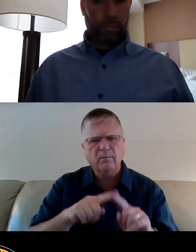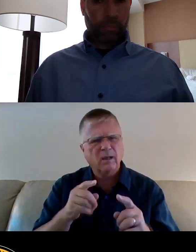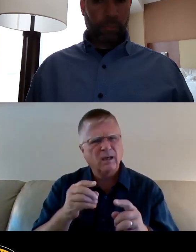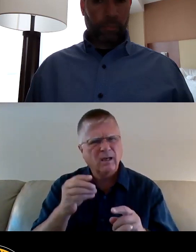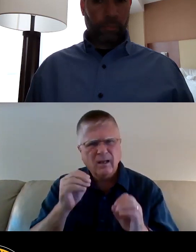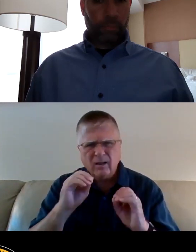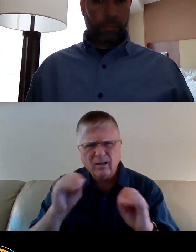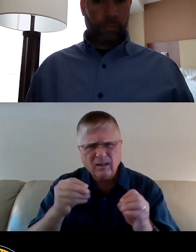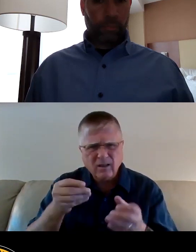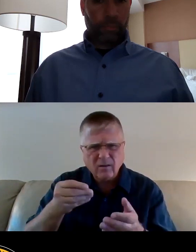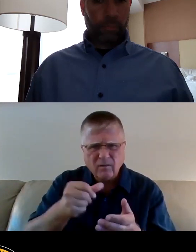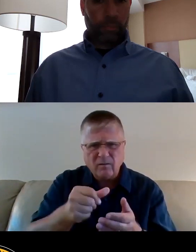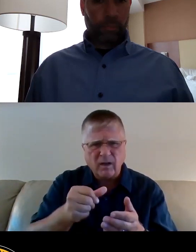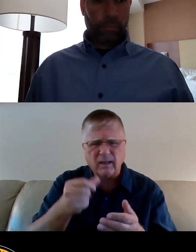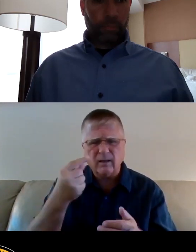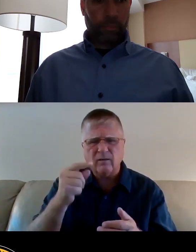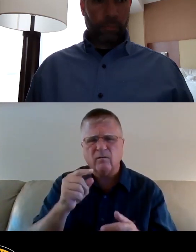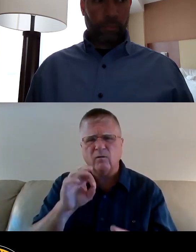for food.